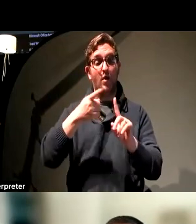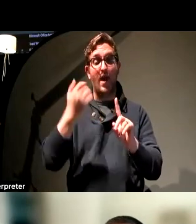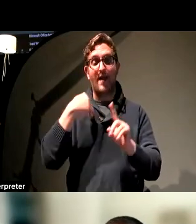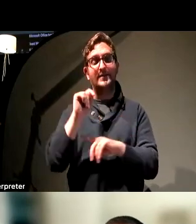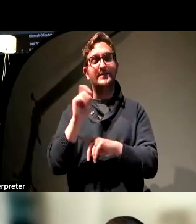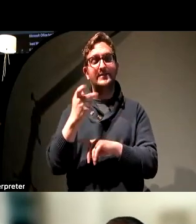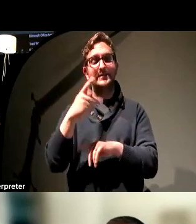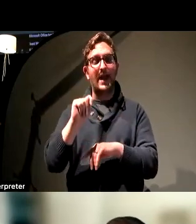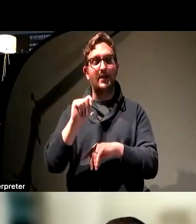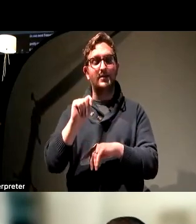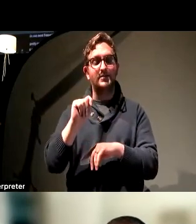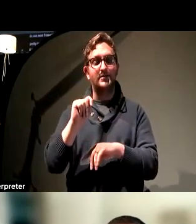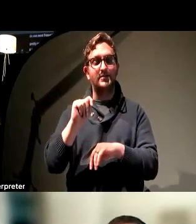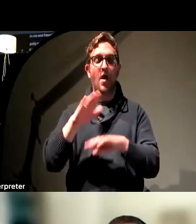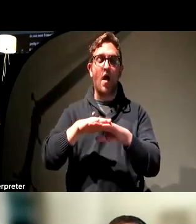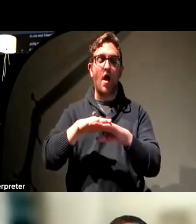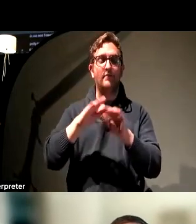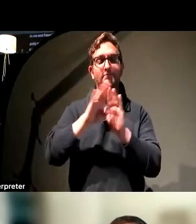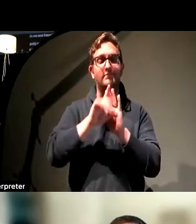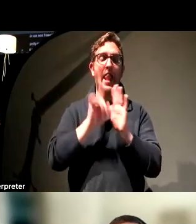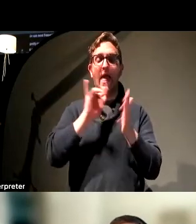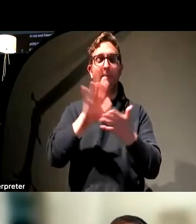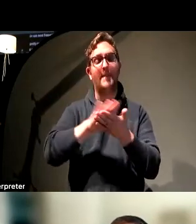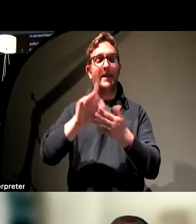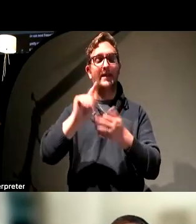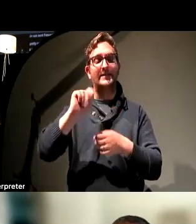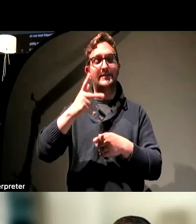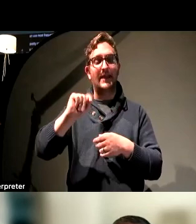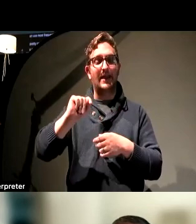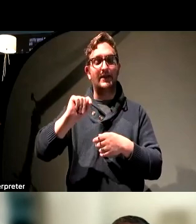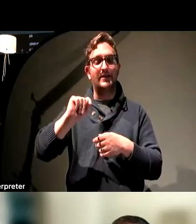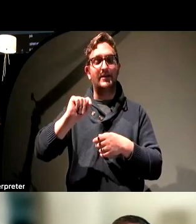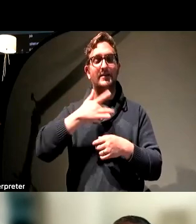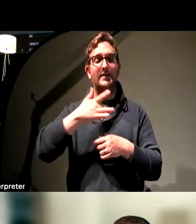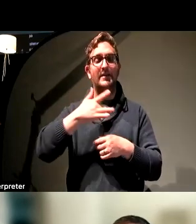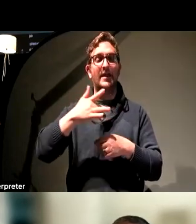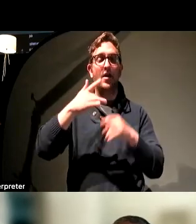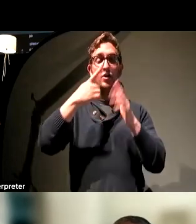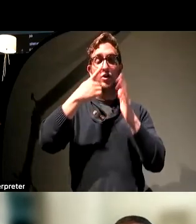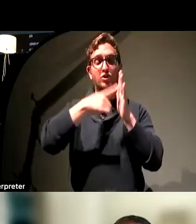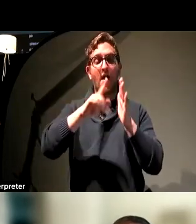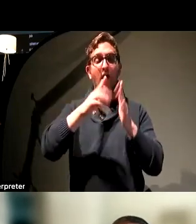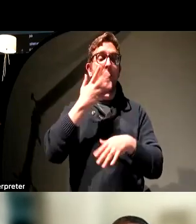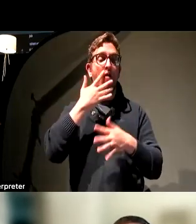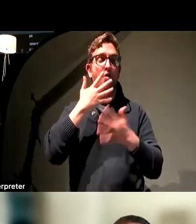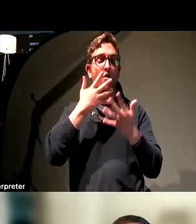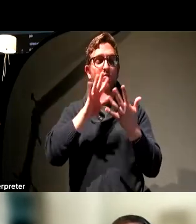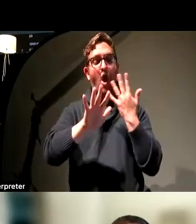a background, if it's plain text that you've typed in. They can't check color contrast for text in images.